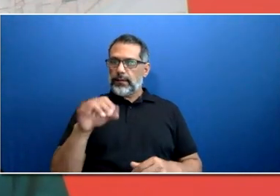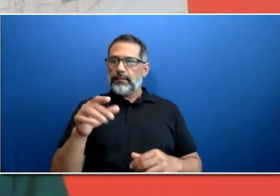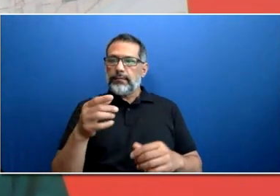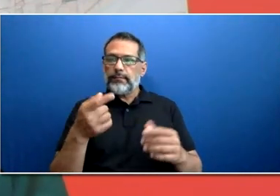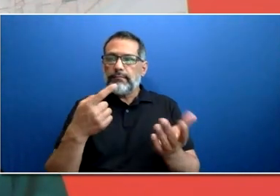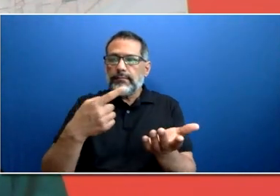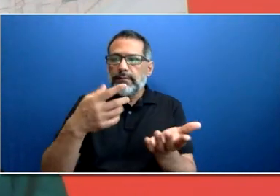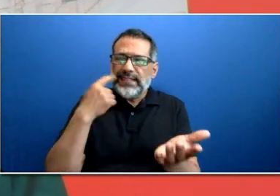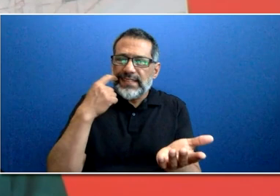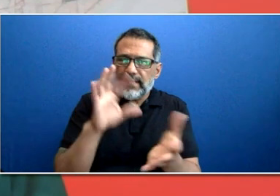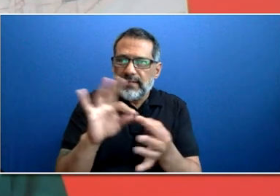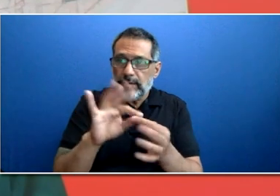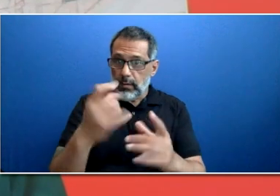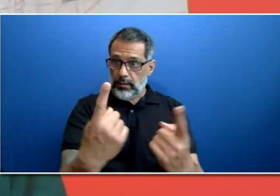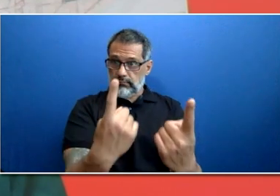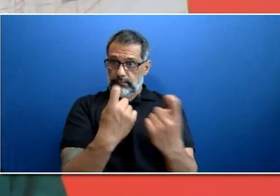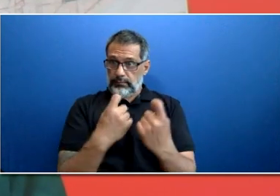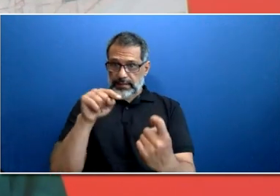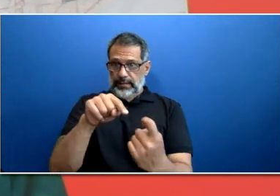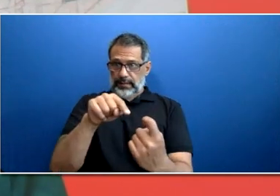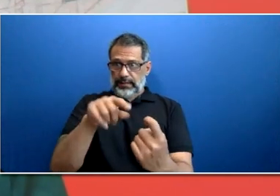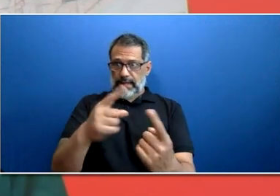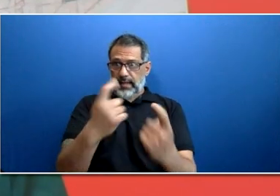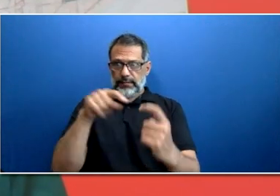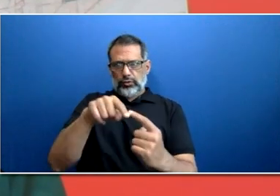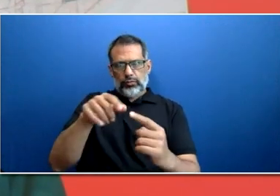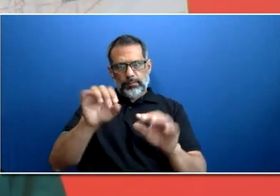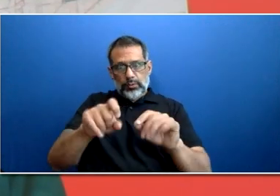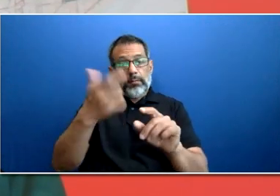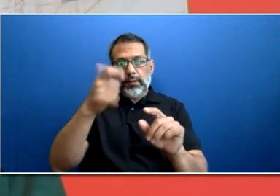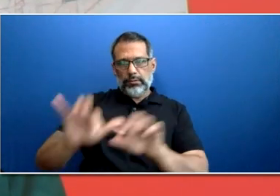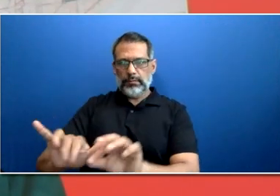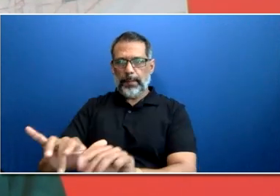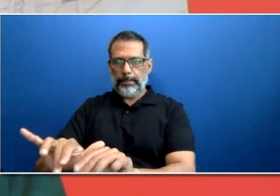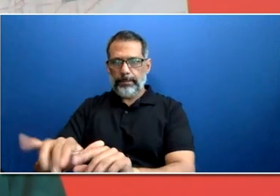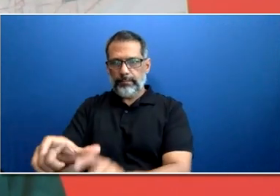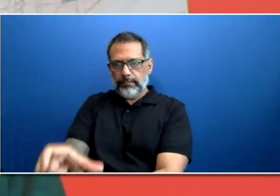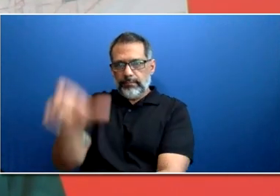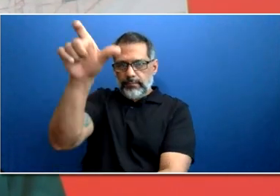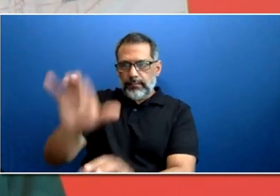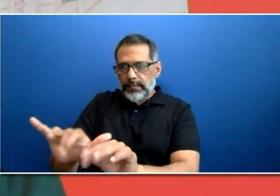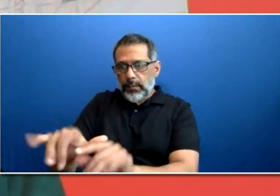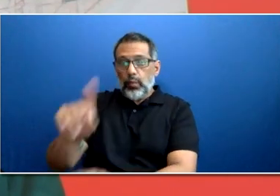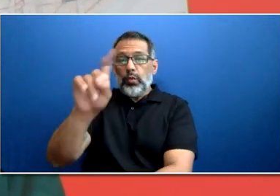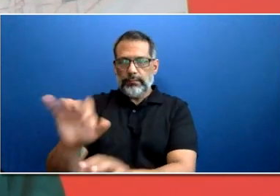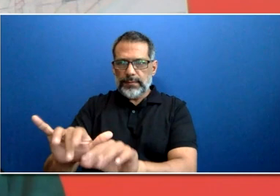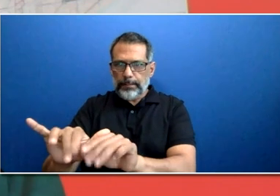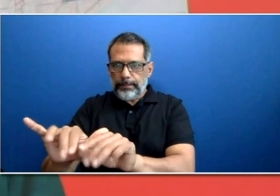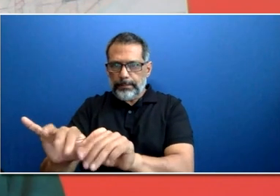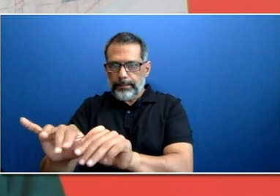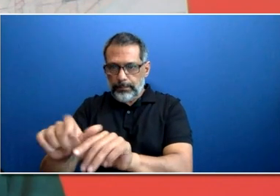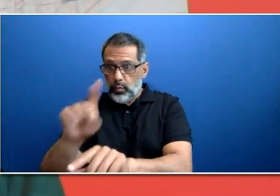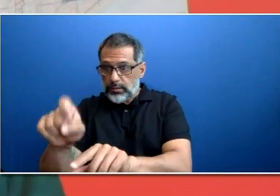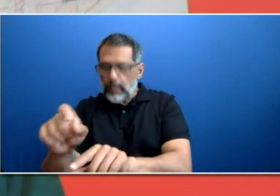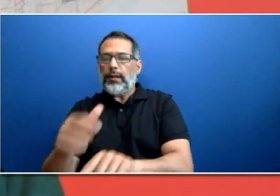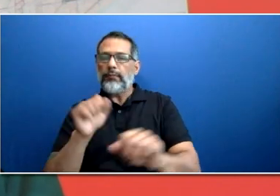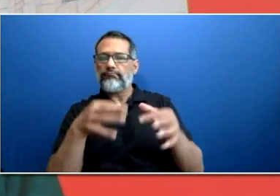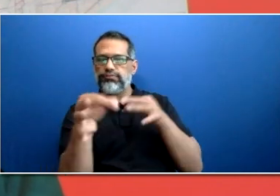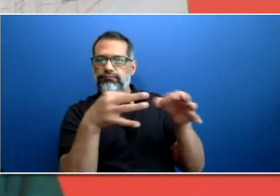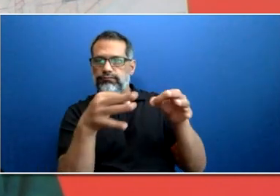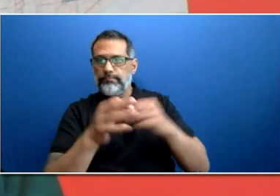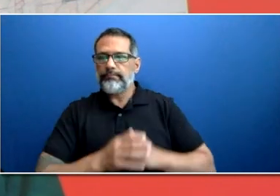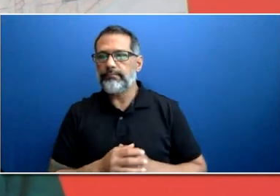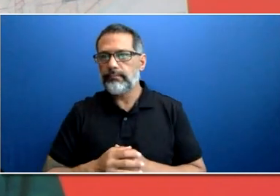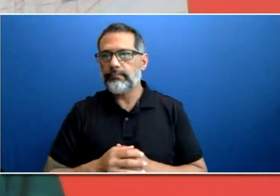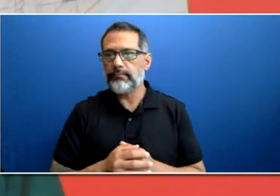While you are welcome to submit them at any time, you may want to hold off until the open forum as your question may be answered by one of our